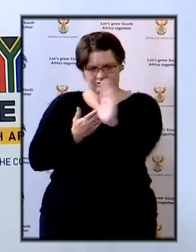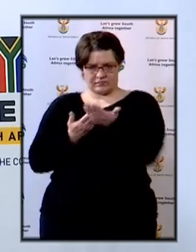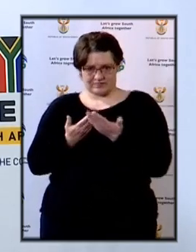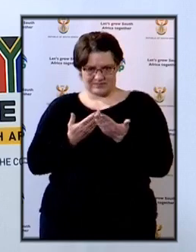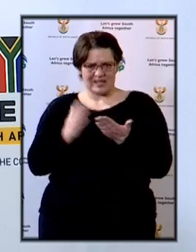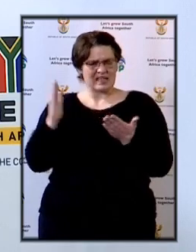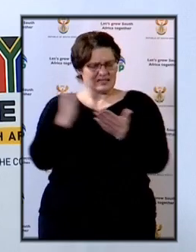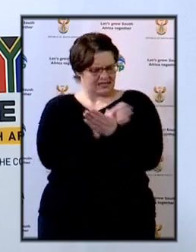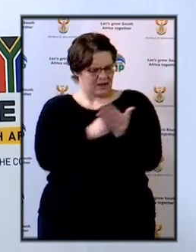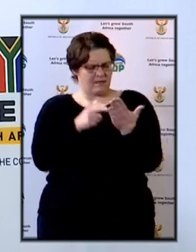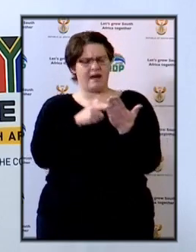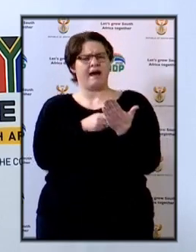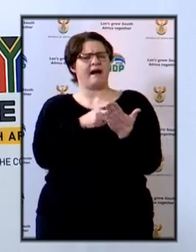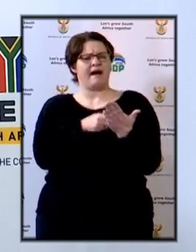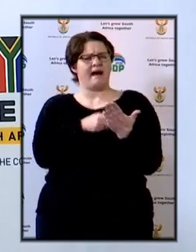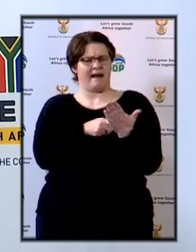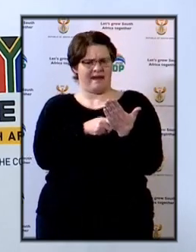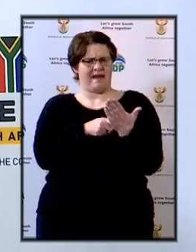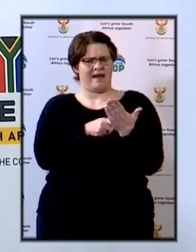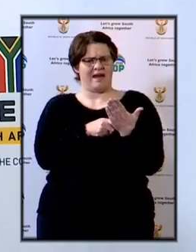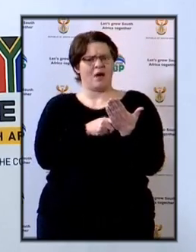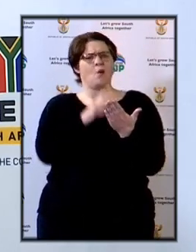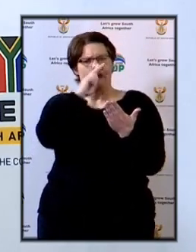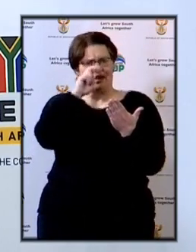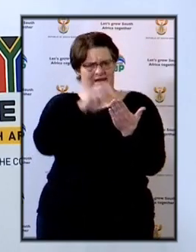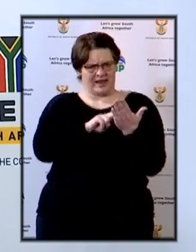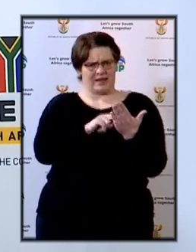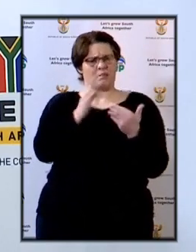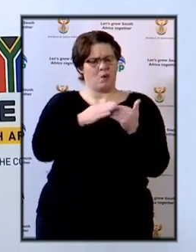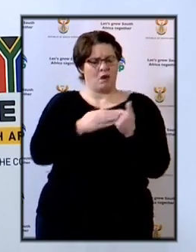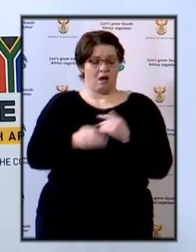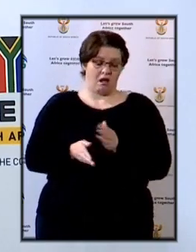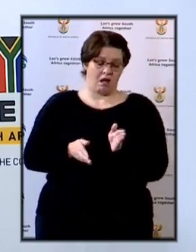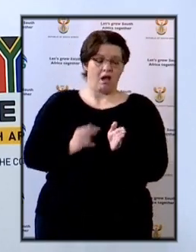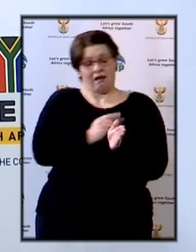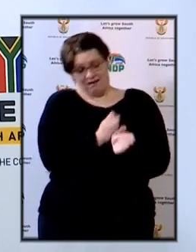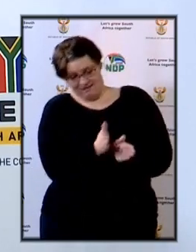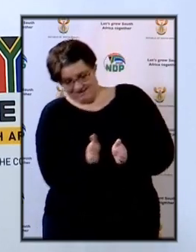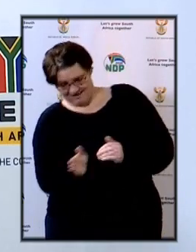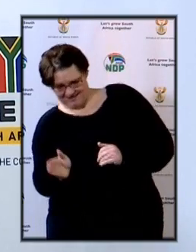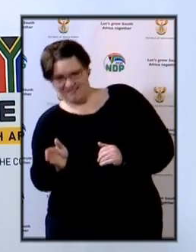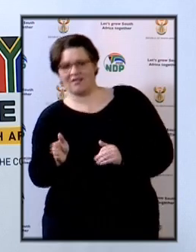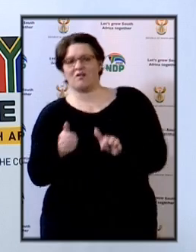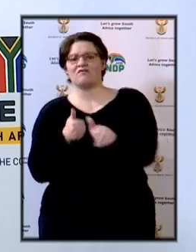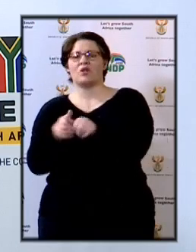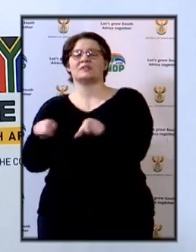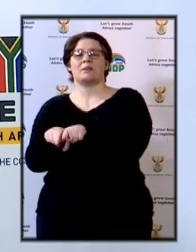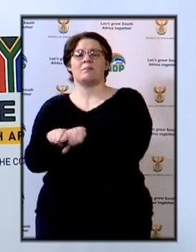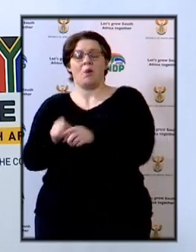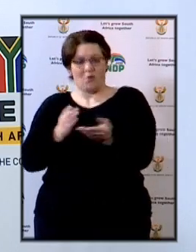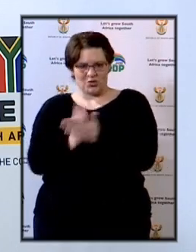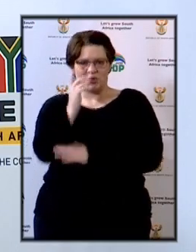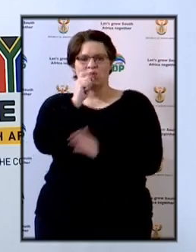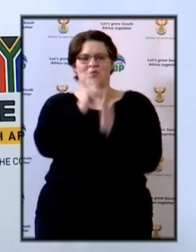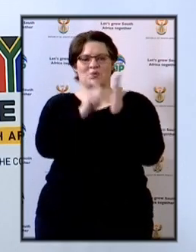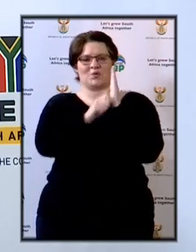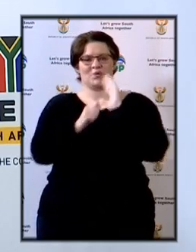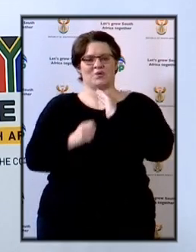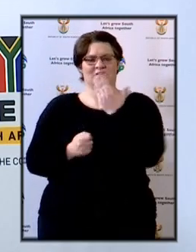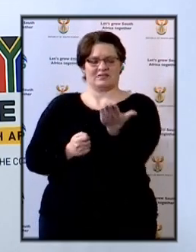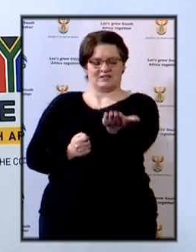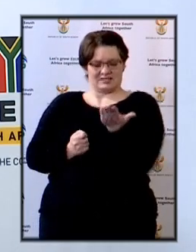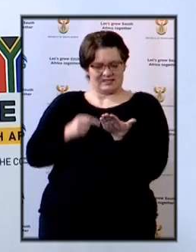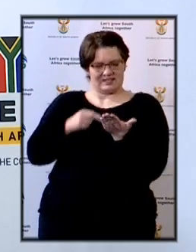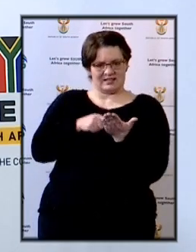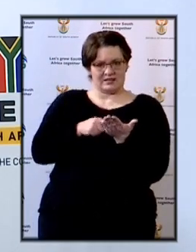already point that there is a direction that we need to look at. Whether there will be more arrests